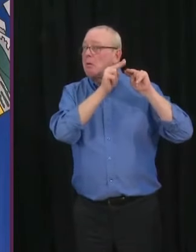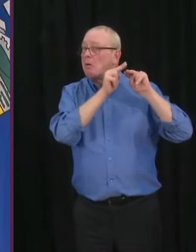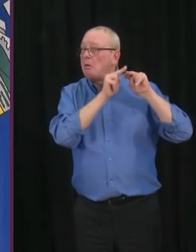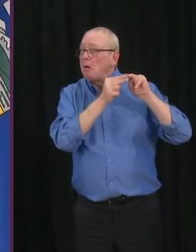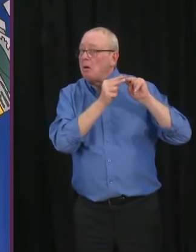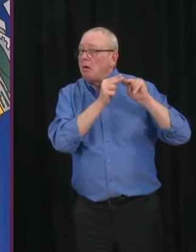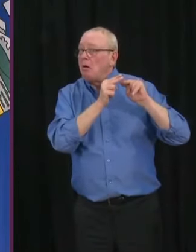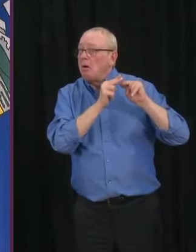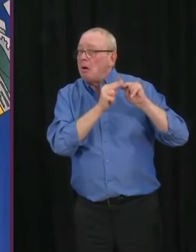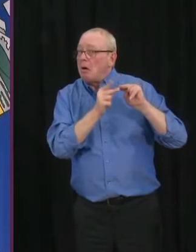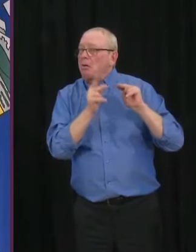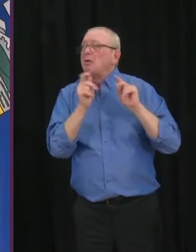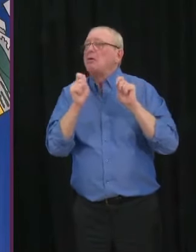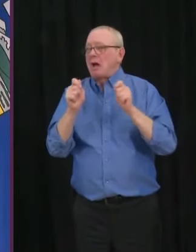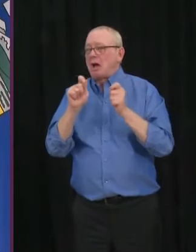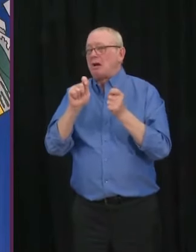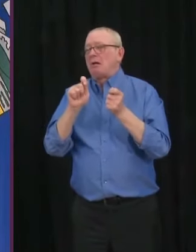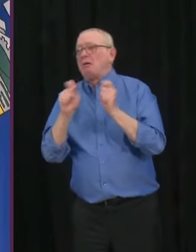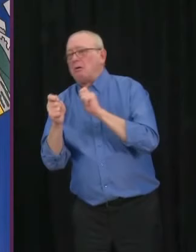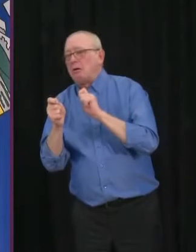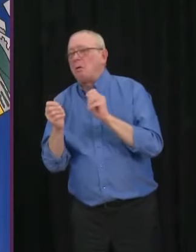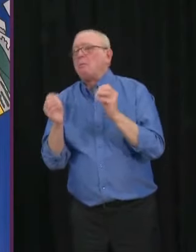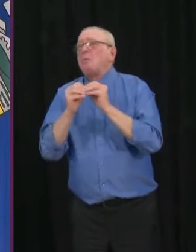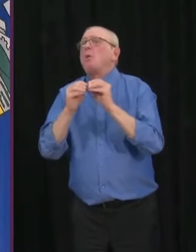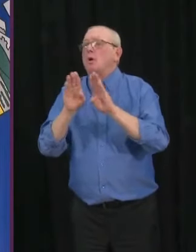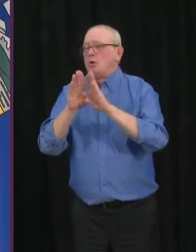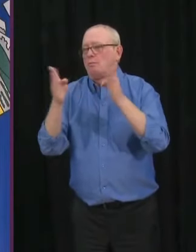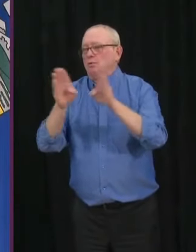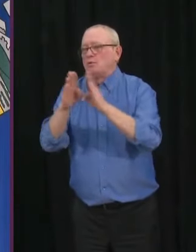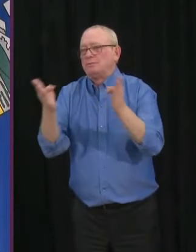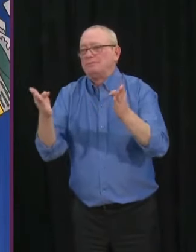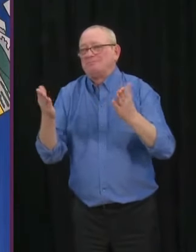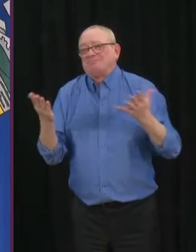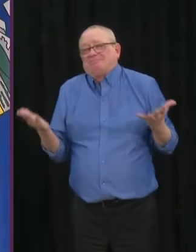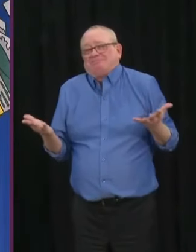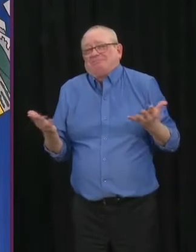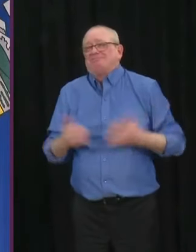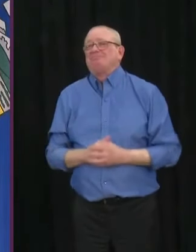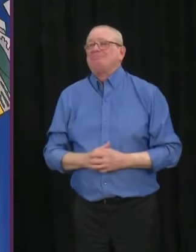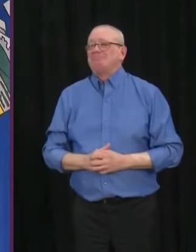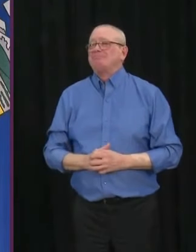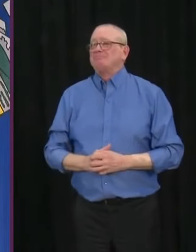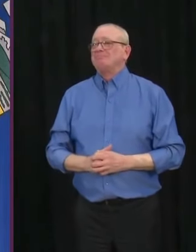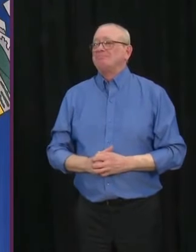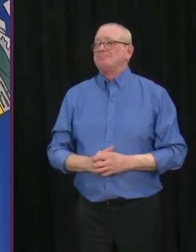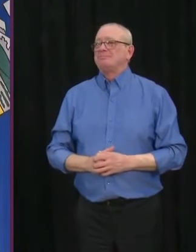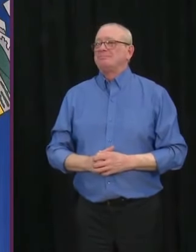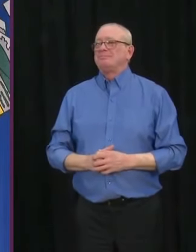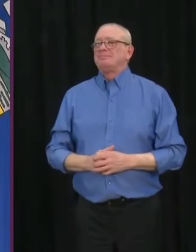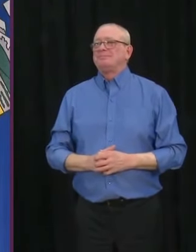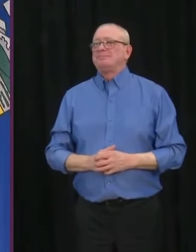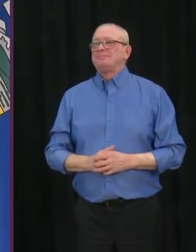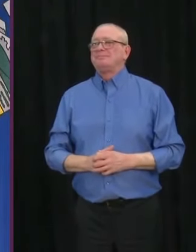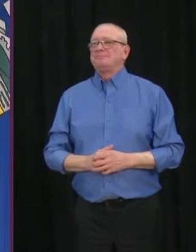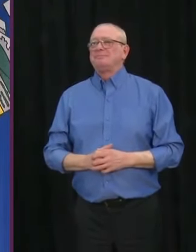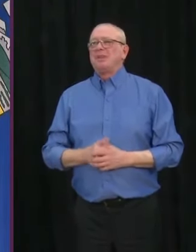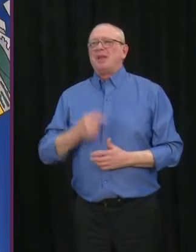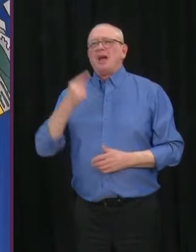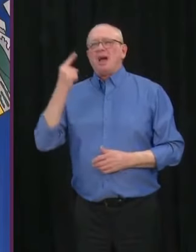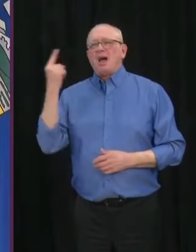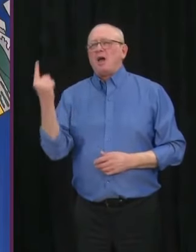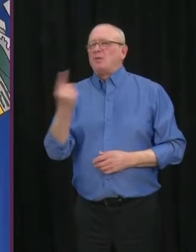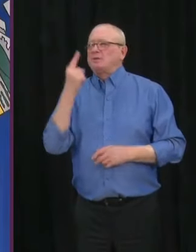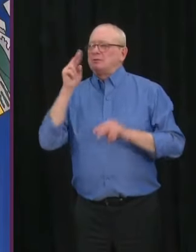will continue to open things up. It's that simple. Let's remember, the numbers will reflect how well we're doing,